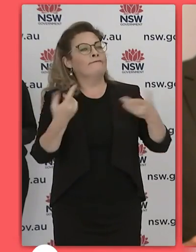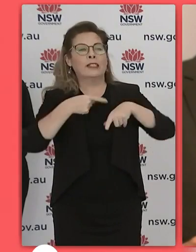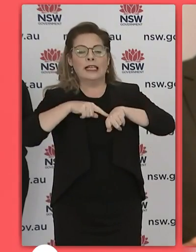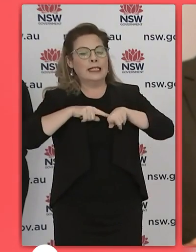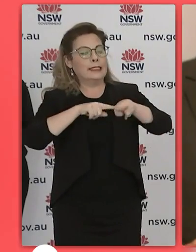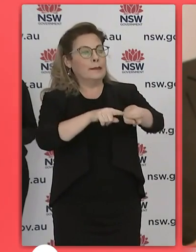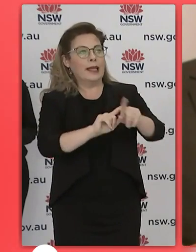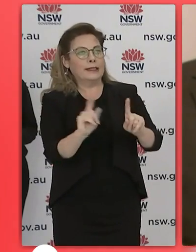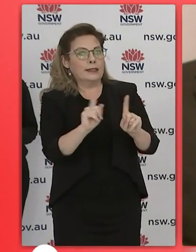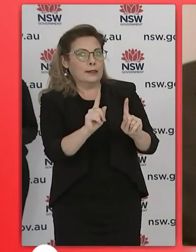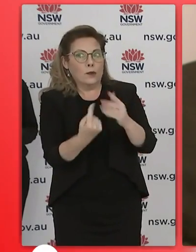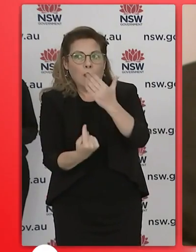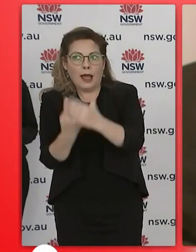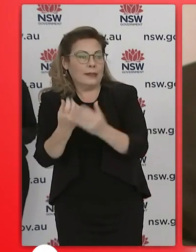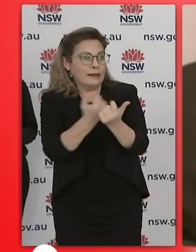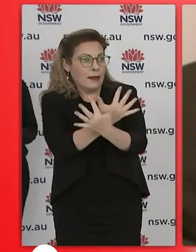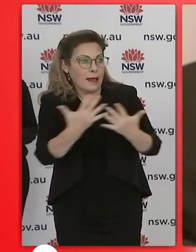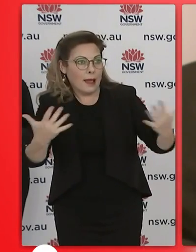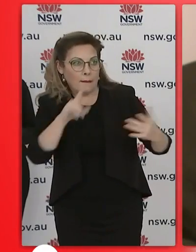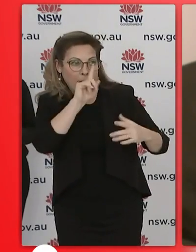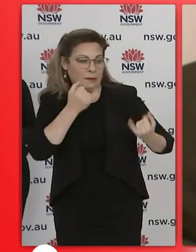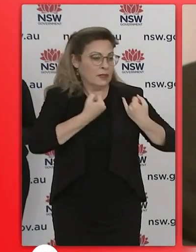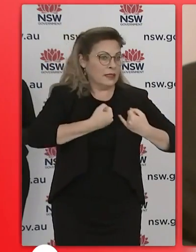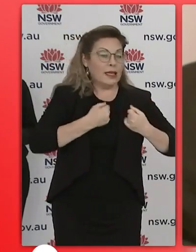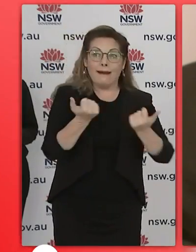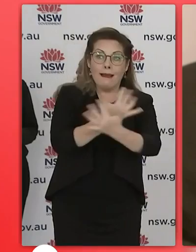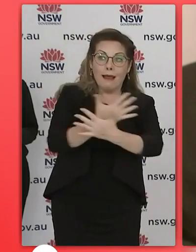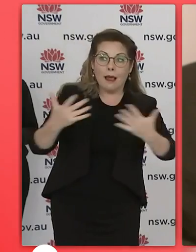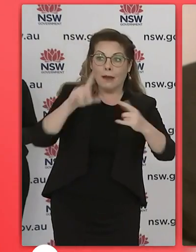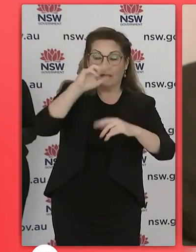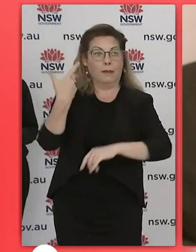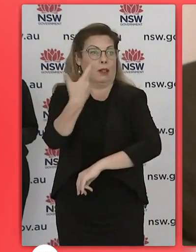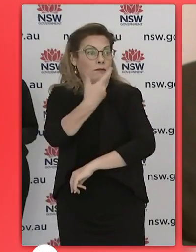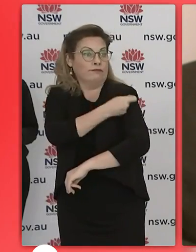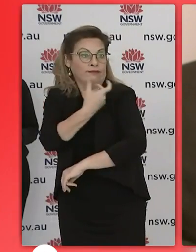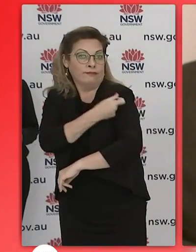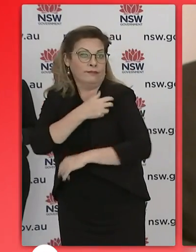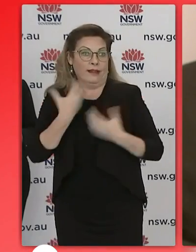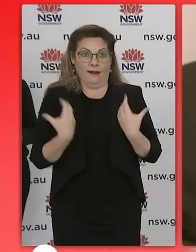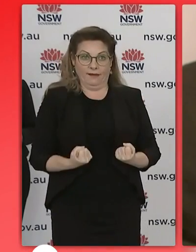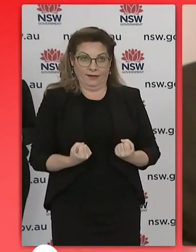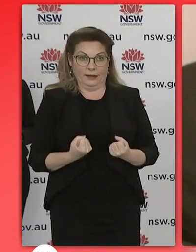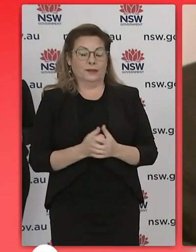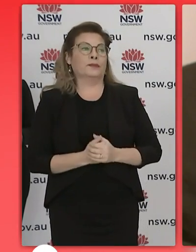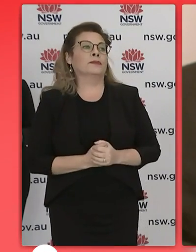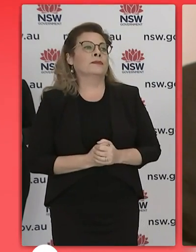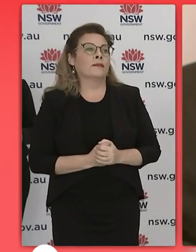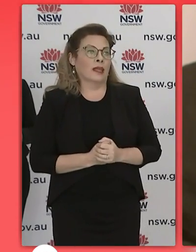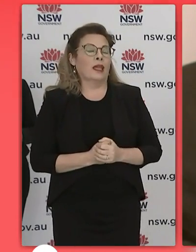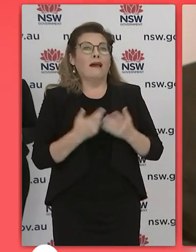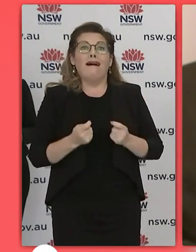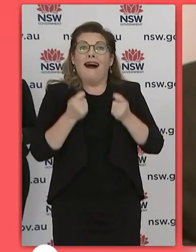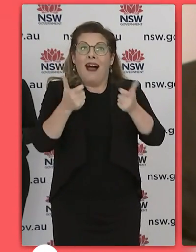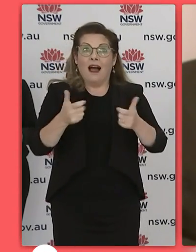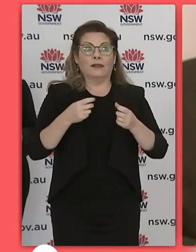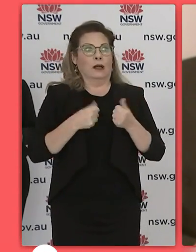70 vaccination rate life will be much easier and of course once we hit the 80 vaccination rate life will be as